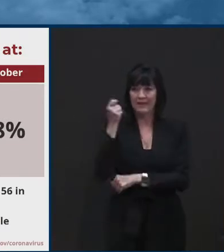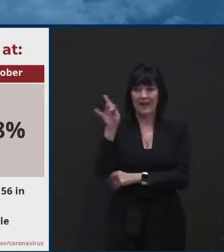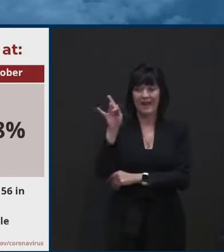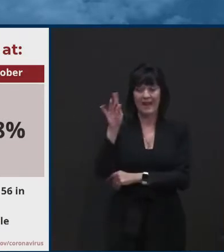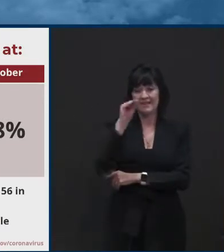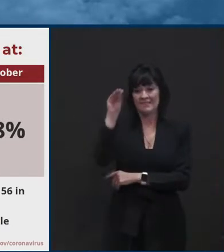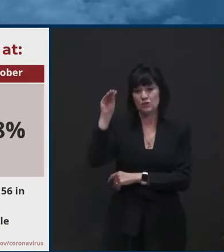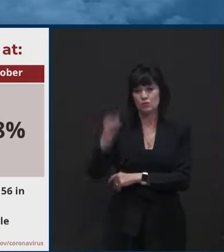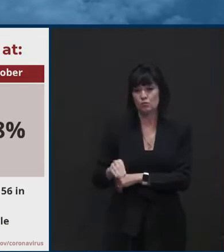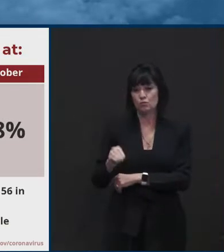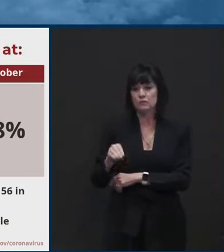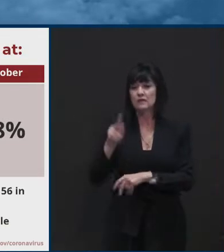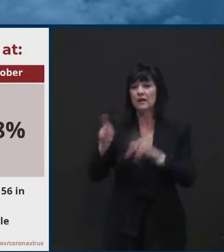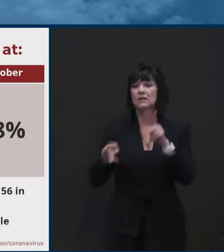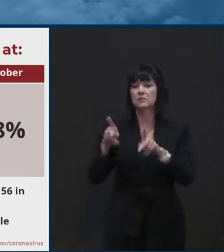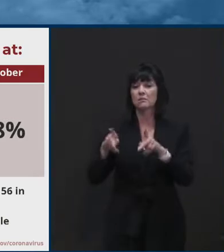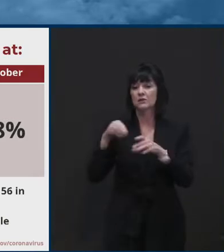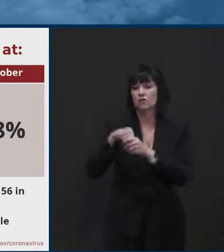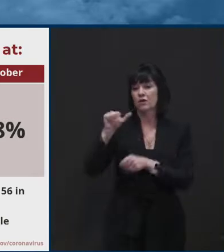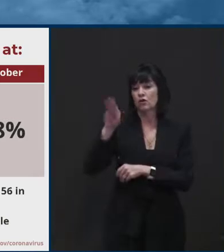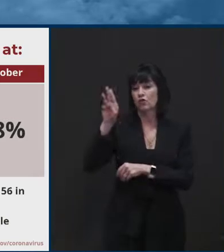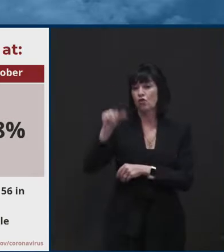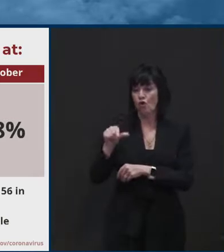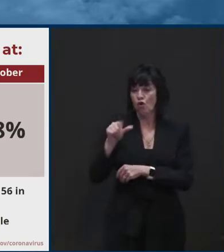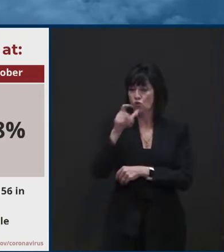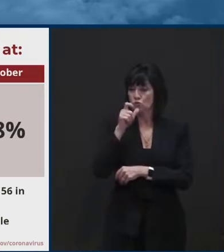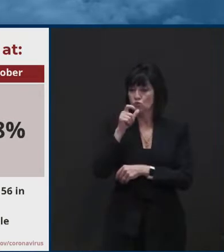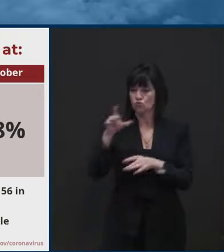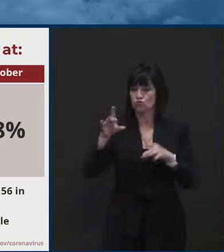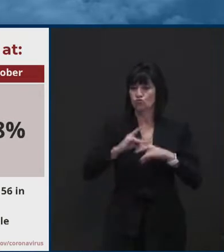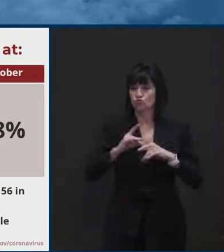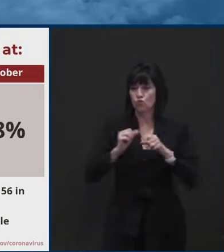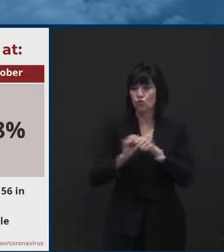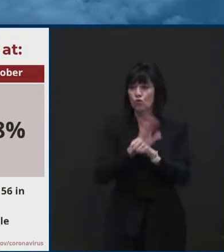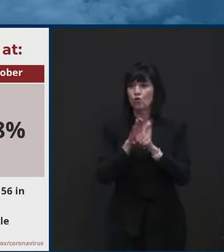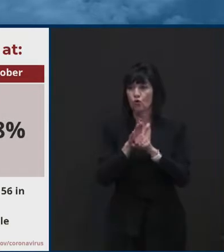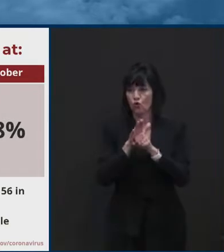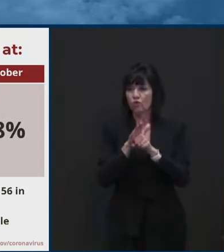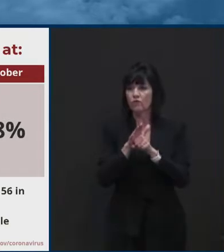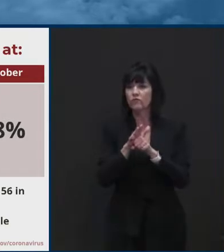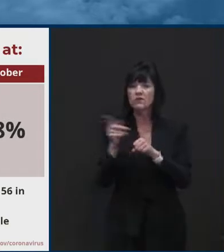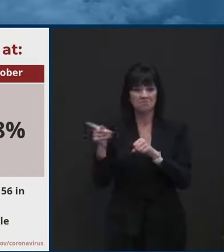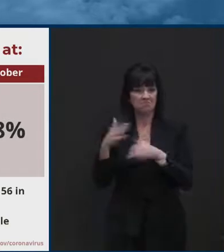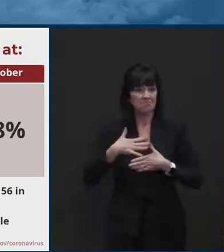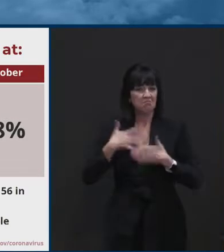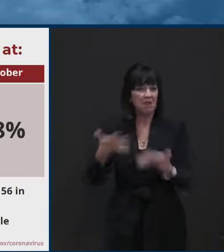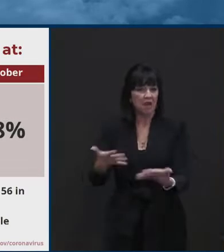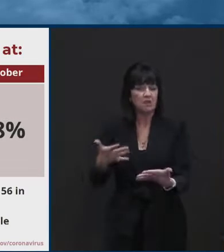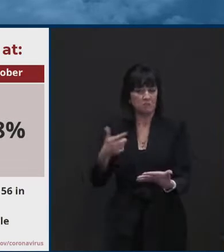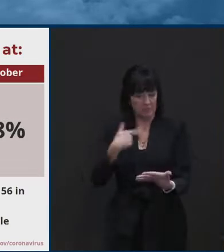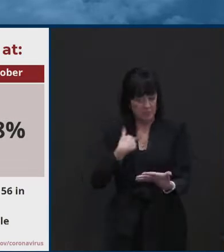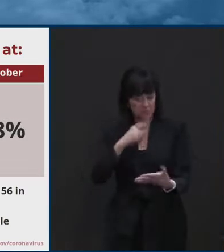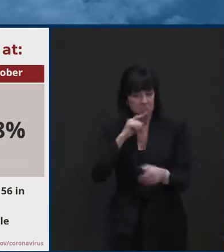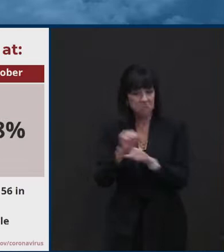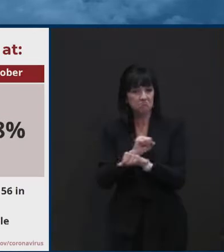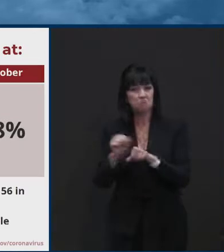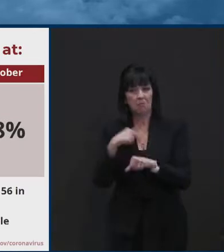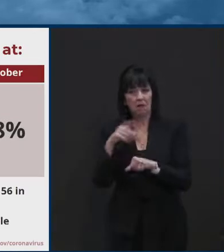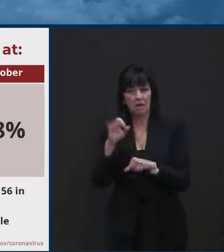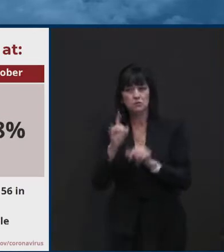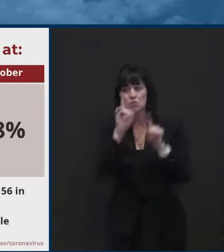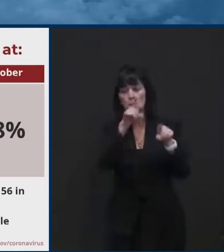events or gatherings like house parties, religious services or, um, other large gatherings or sports or restaurants,